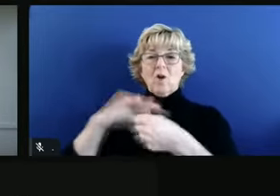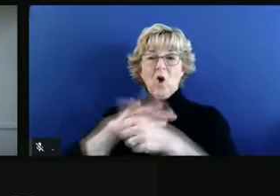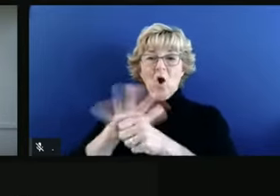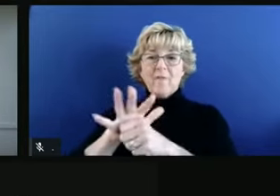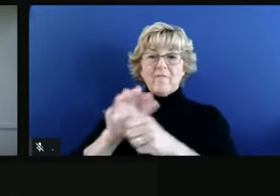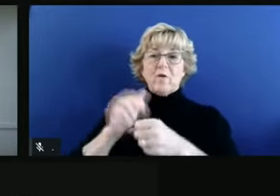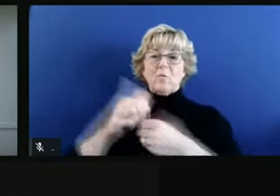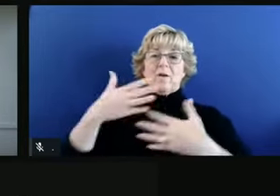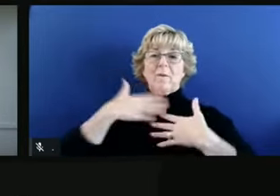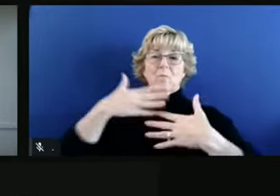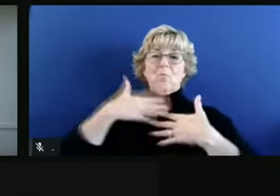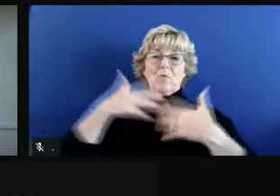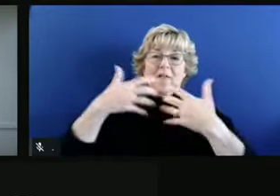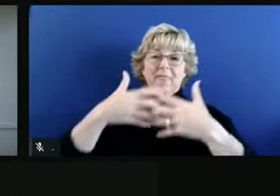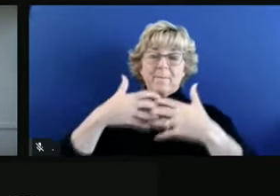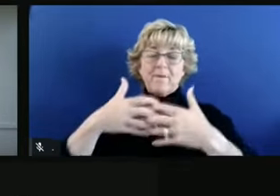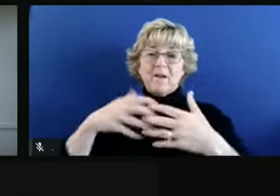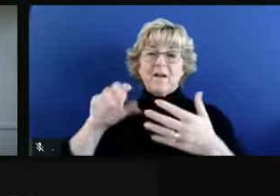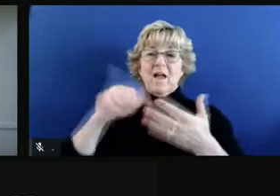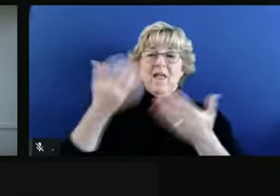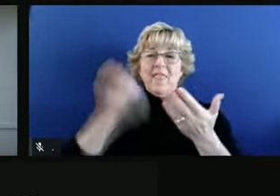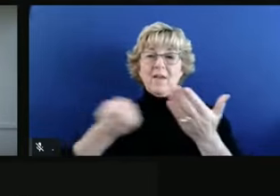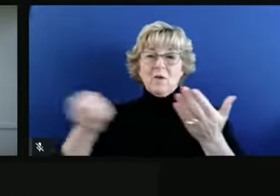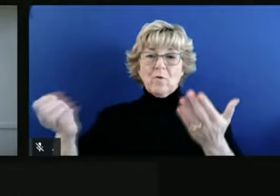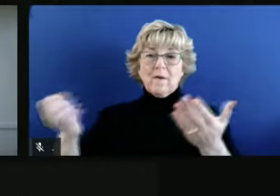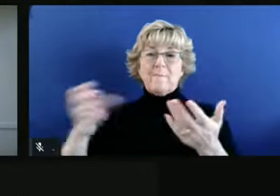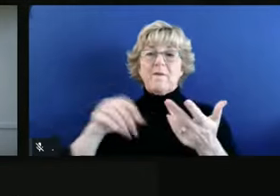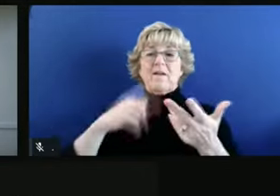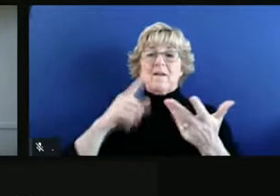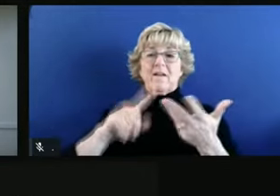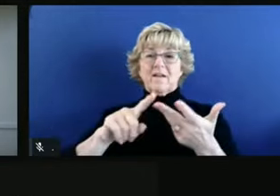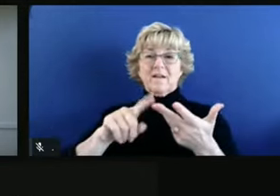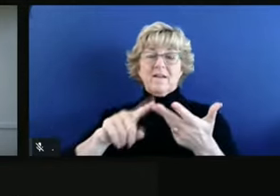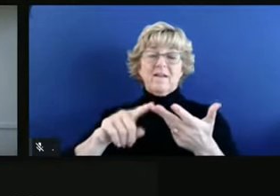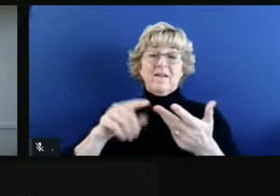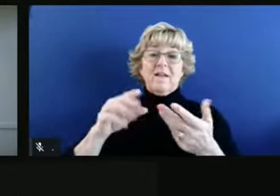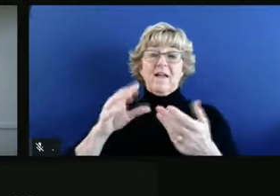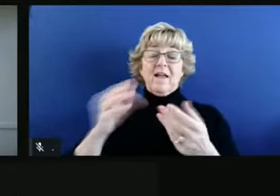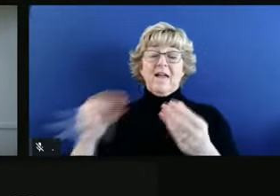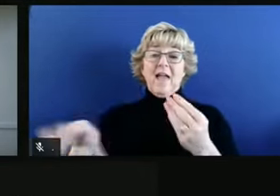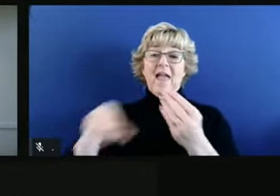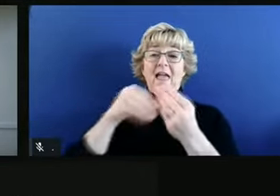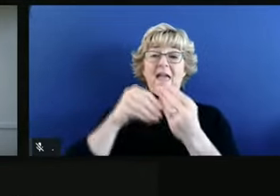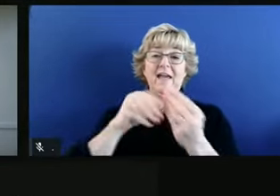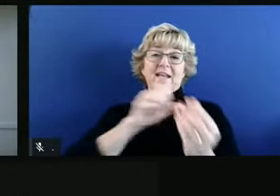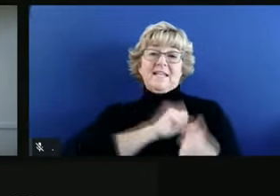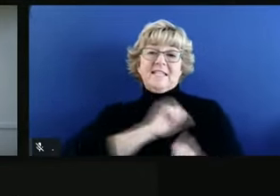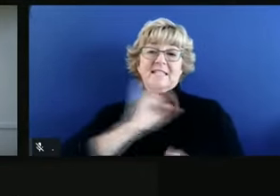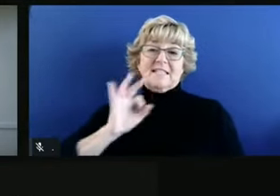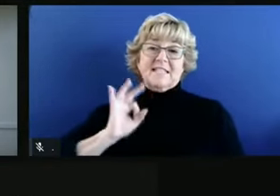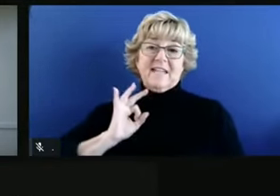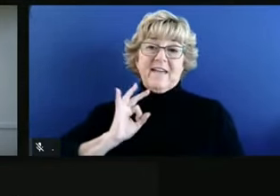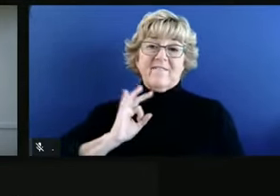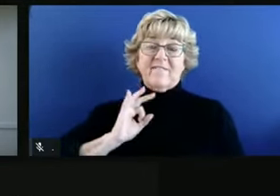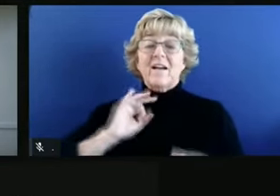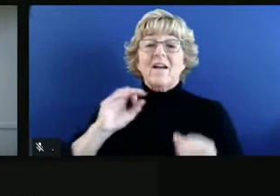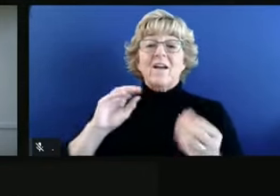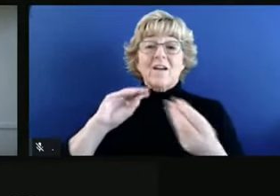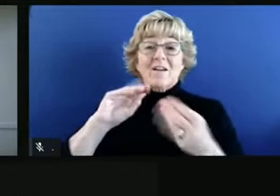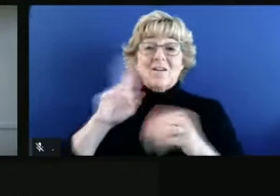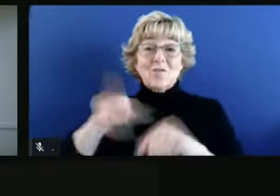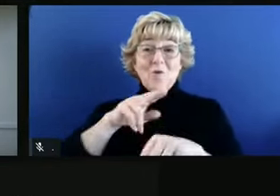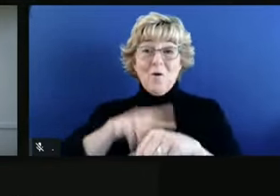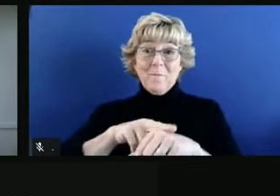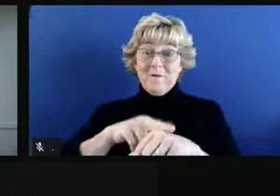and with the right staffing. And I often want to point out the staffing because they are often the rate-limiting step.